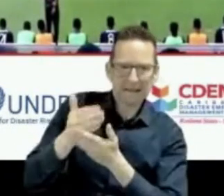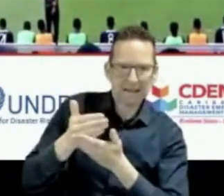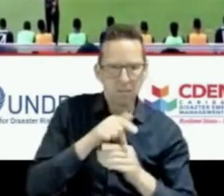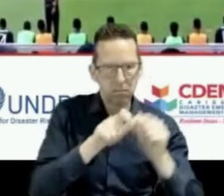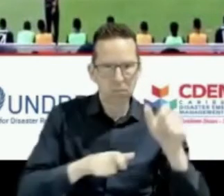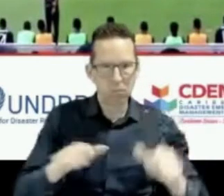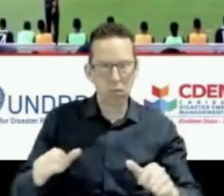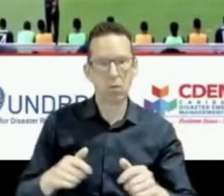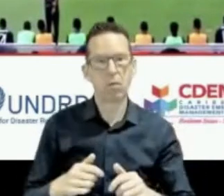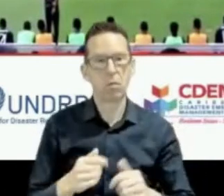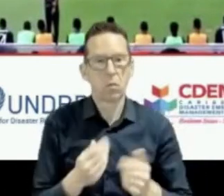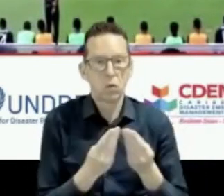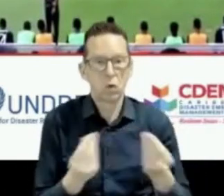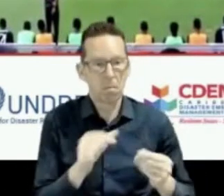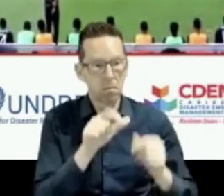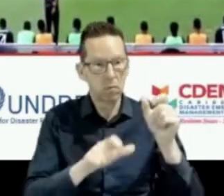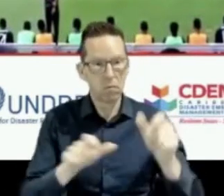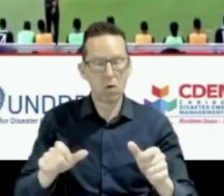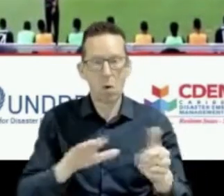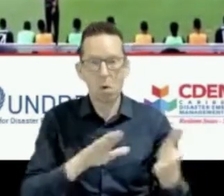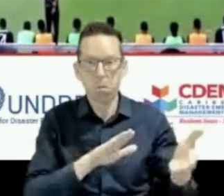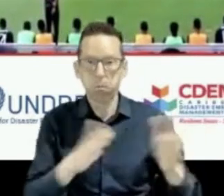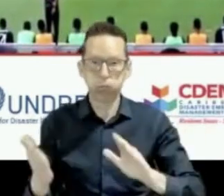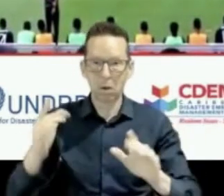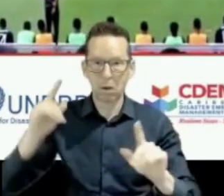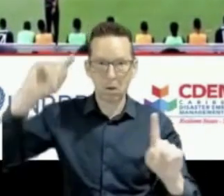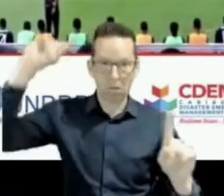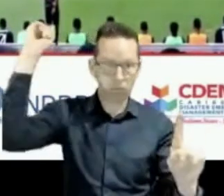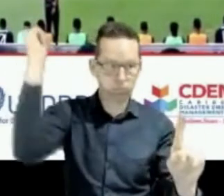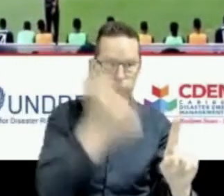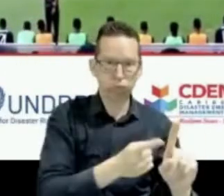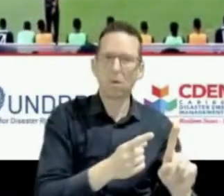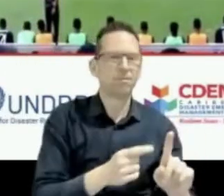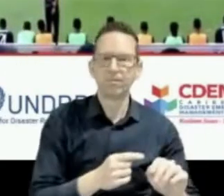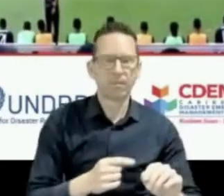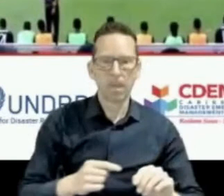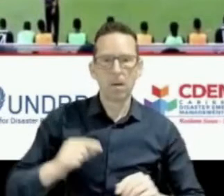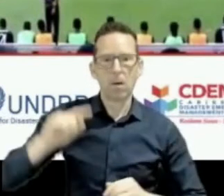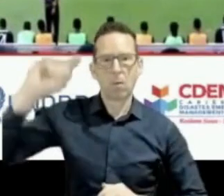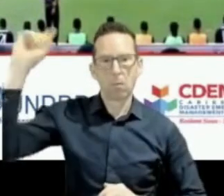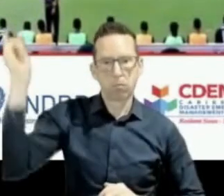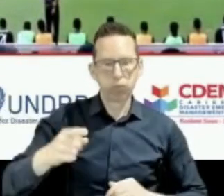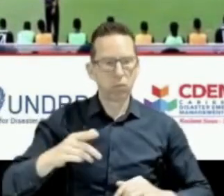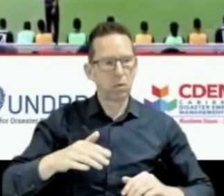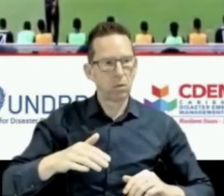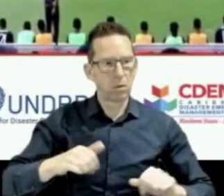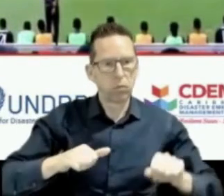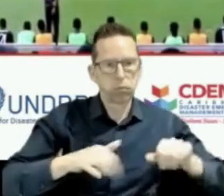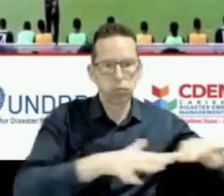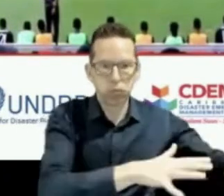Most are actually indirect coming through the ground currents or side flashes. And so we can take